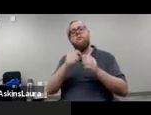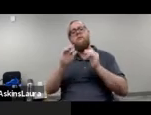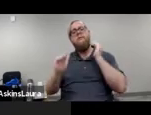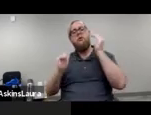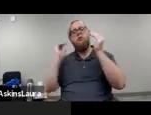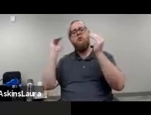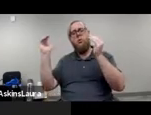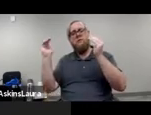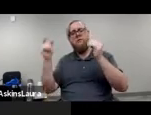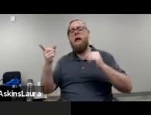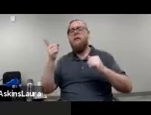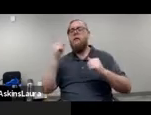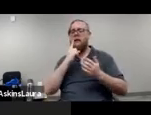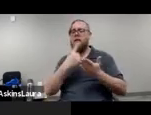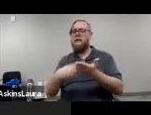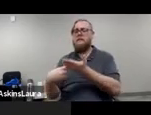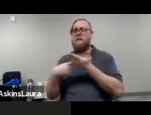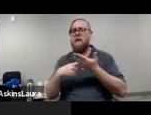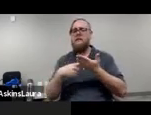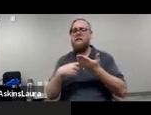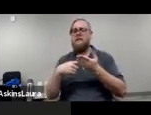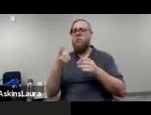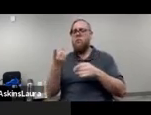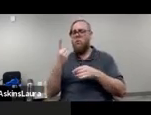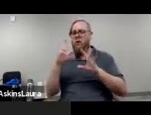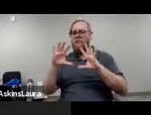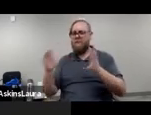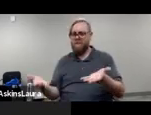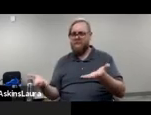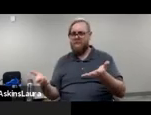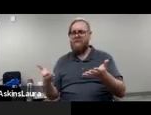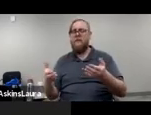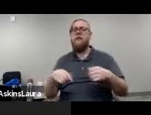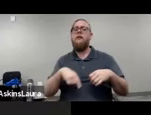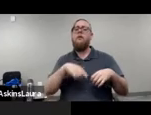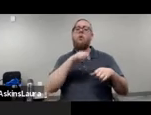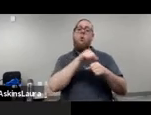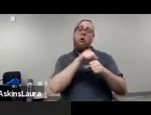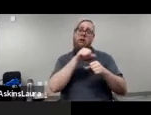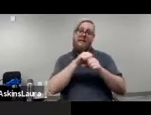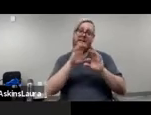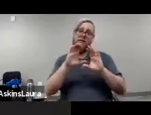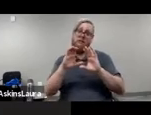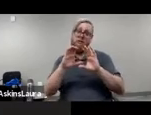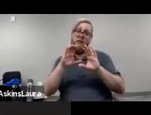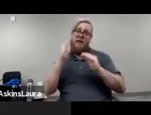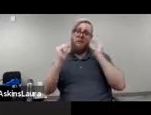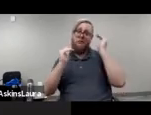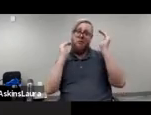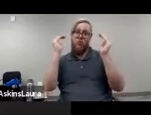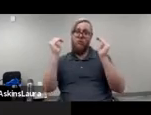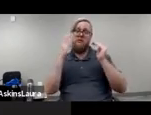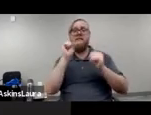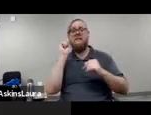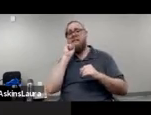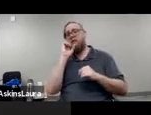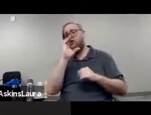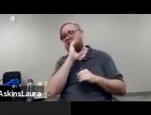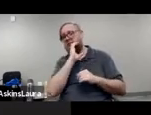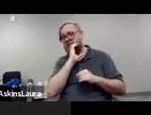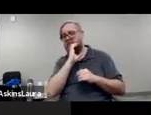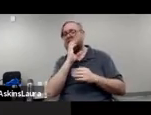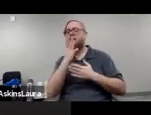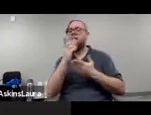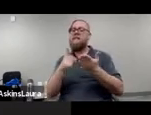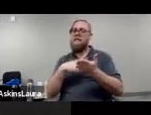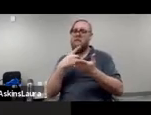these as one, working-age adults and seniors. Although, there are some areas in which they have separate